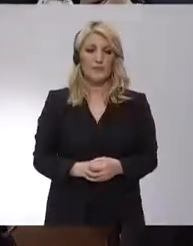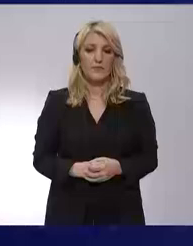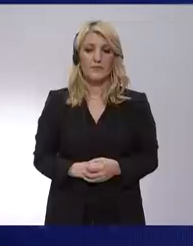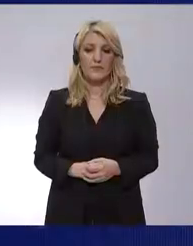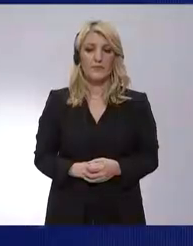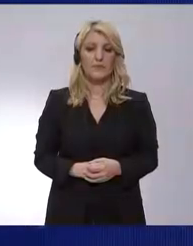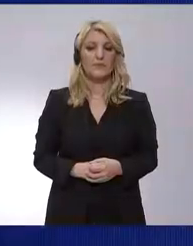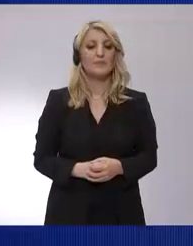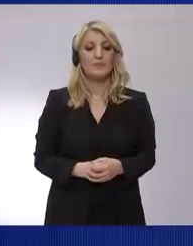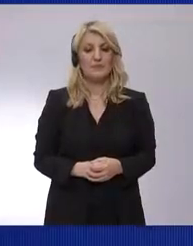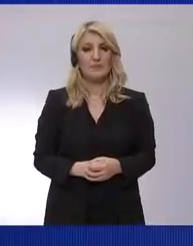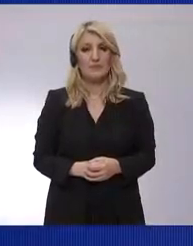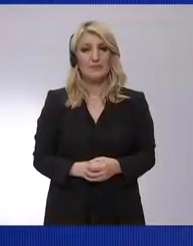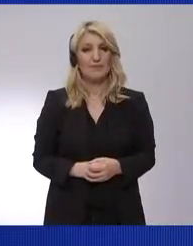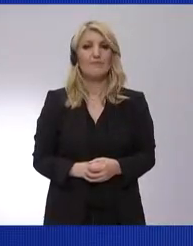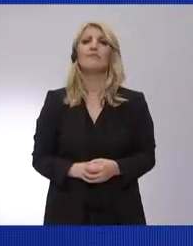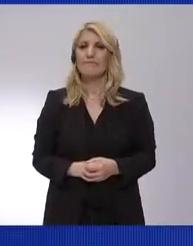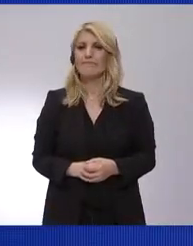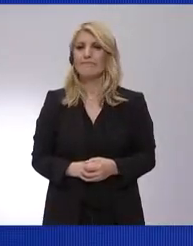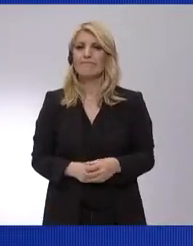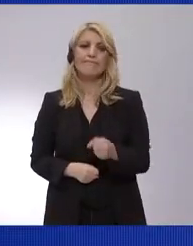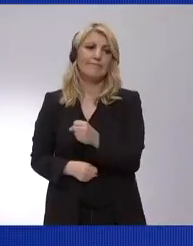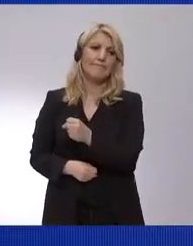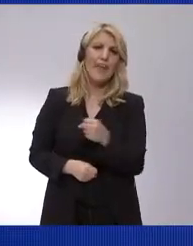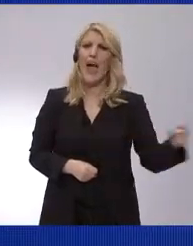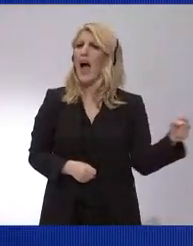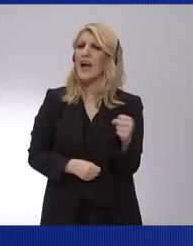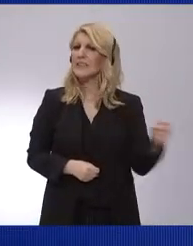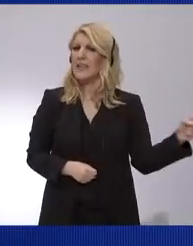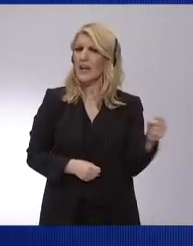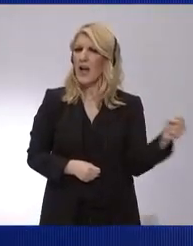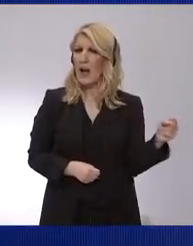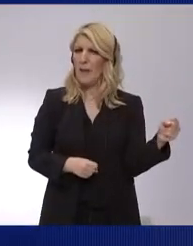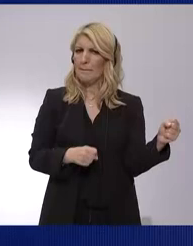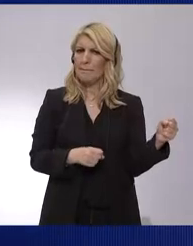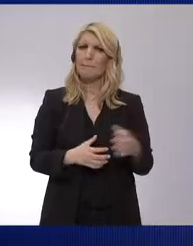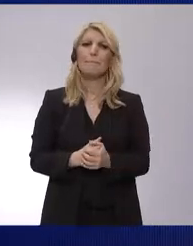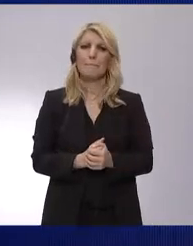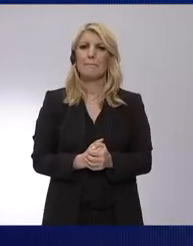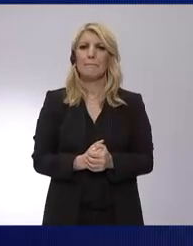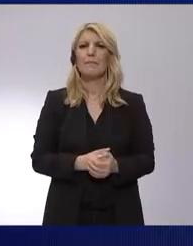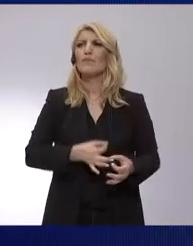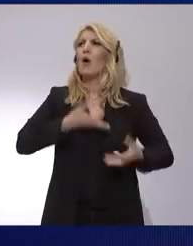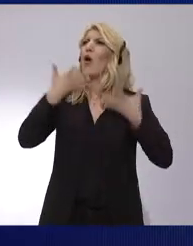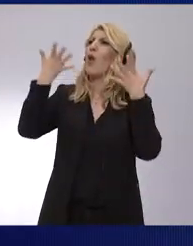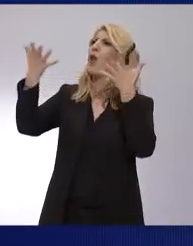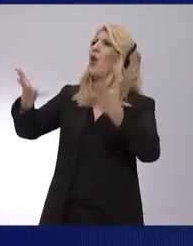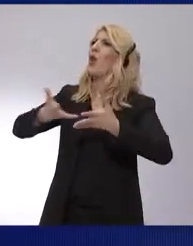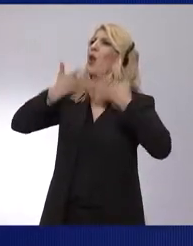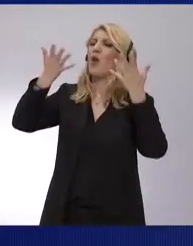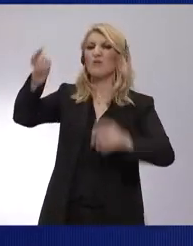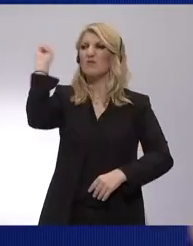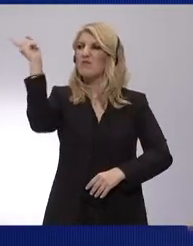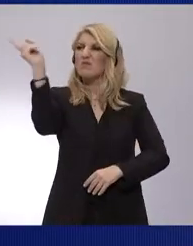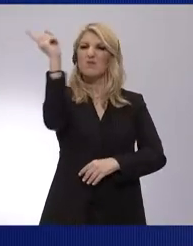The left, dear colleagues, lectures. The far right spreads fear of Europa-Europa.